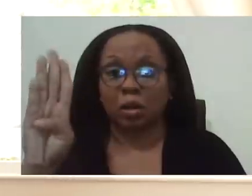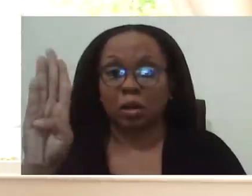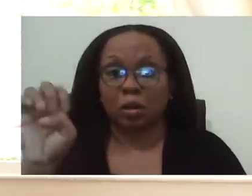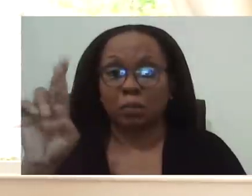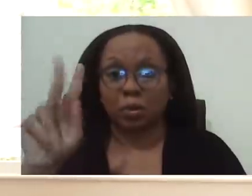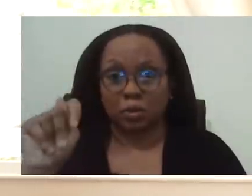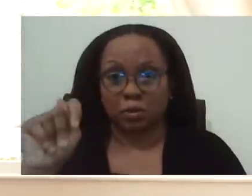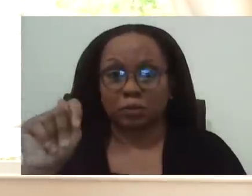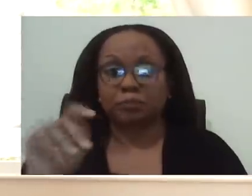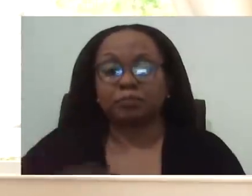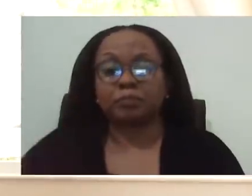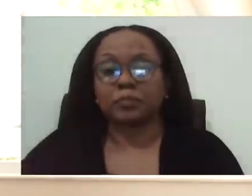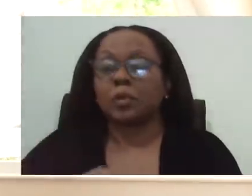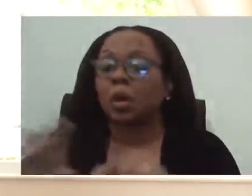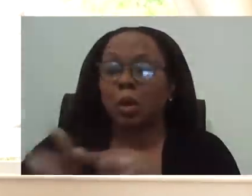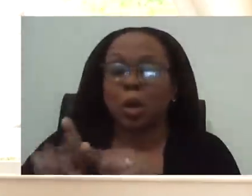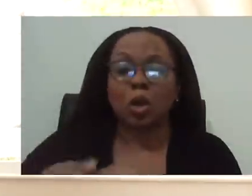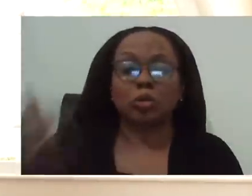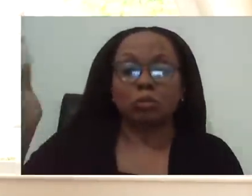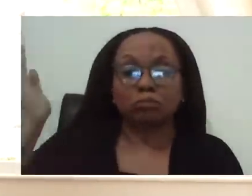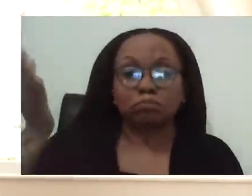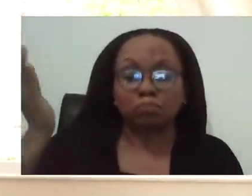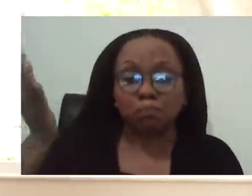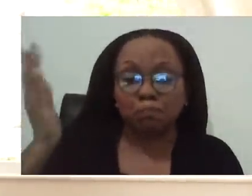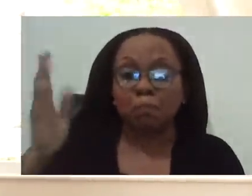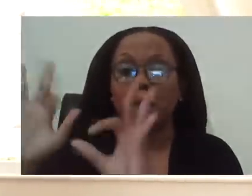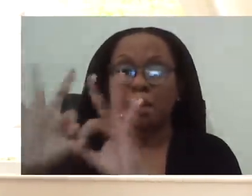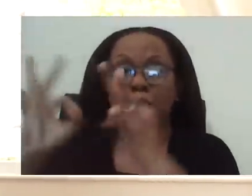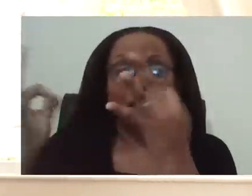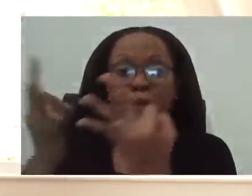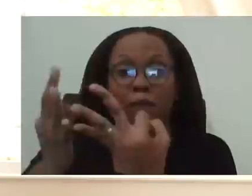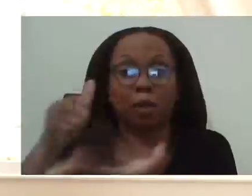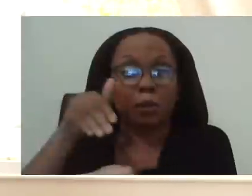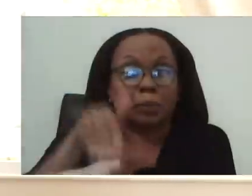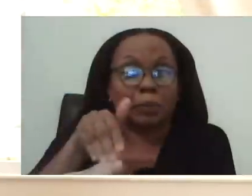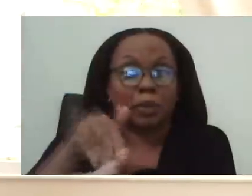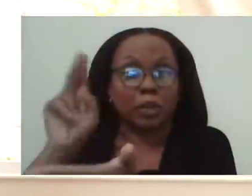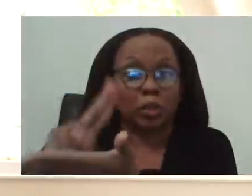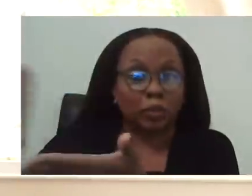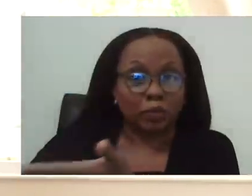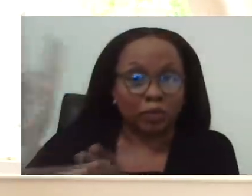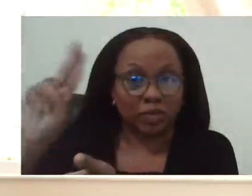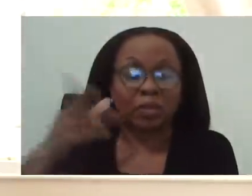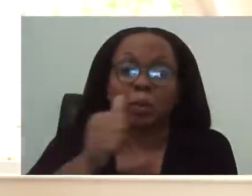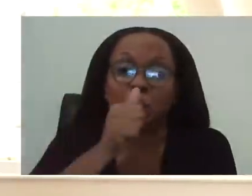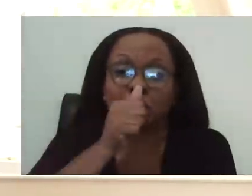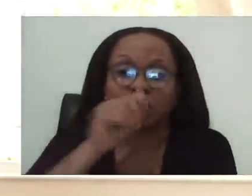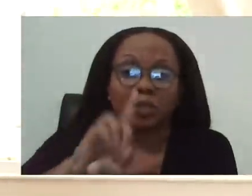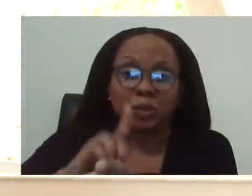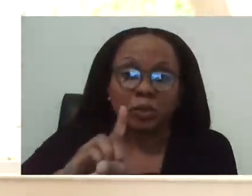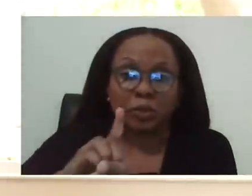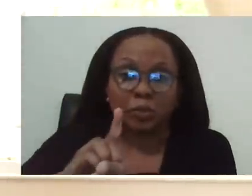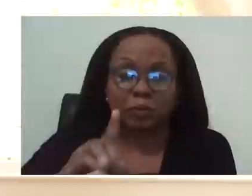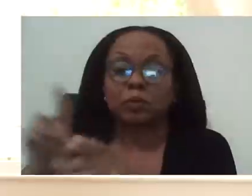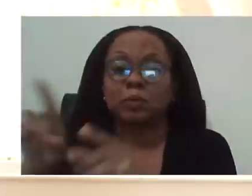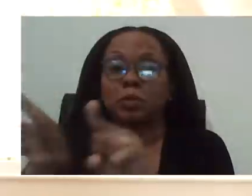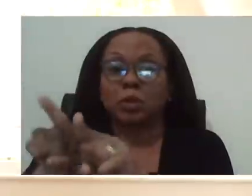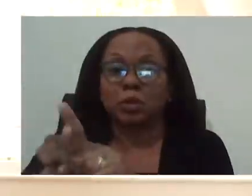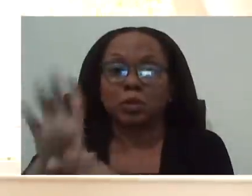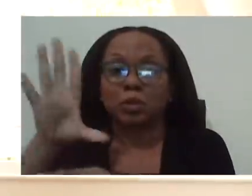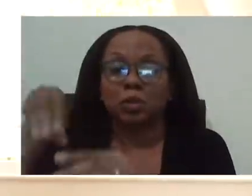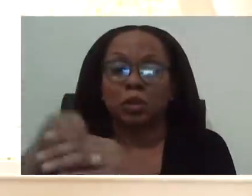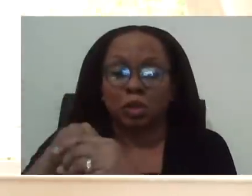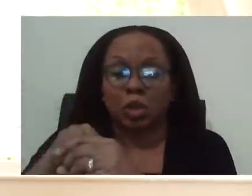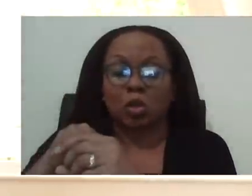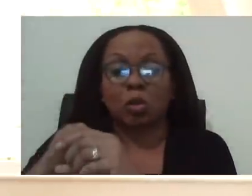part-time lecturer in family medicine at UE, and a member of the BAMP COVID-19 Task Force.